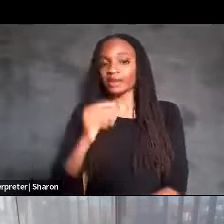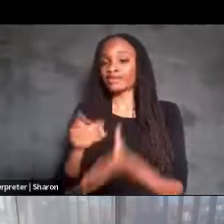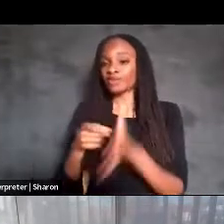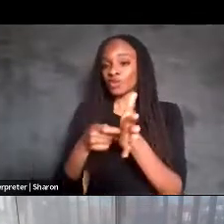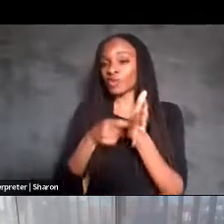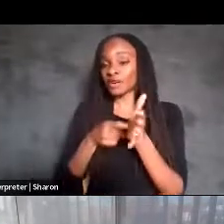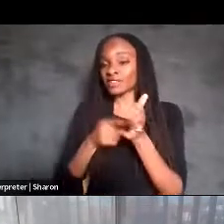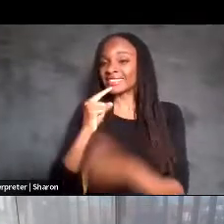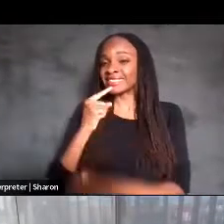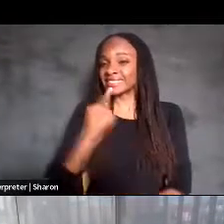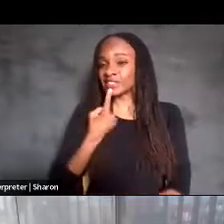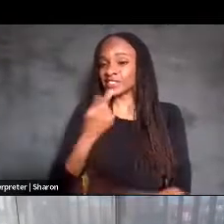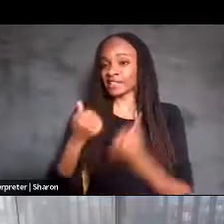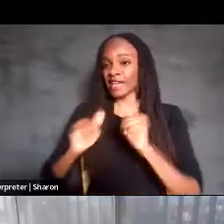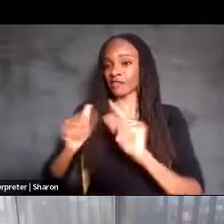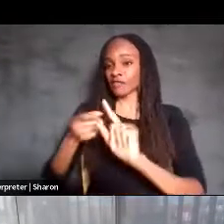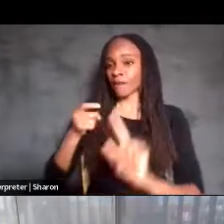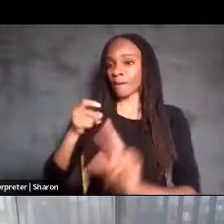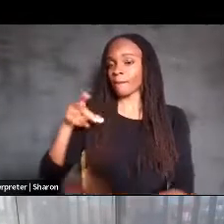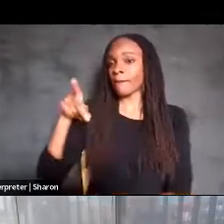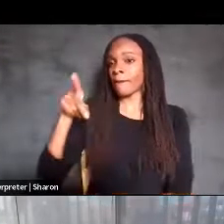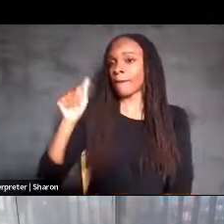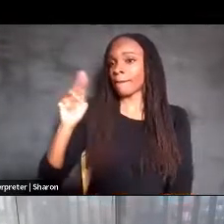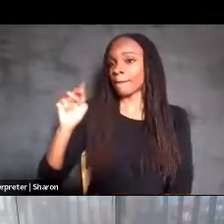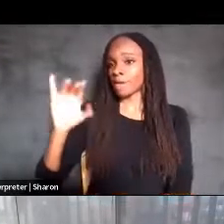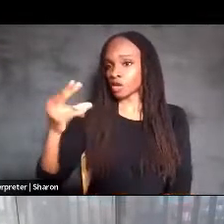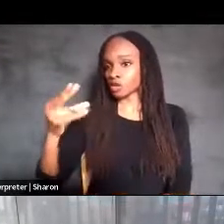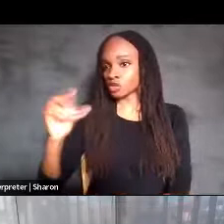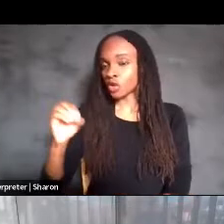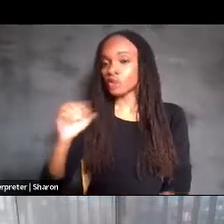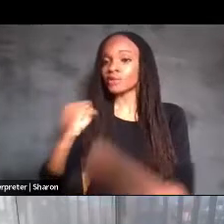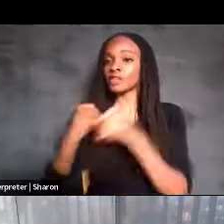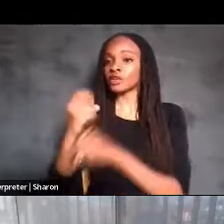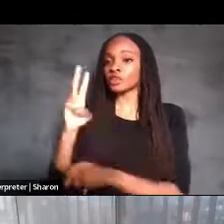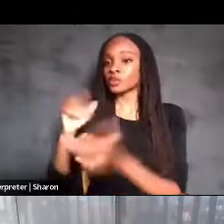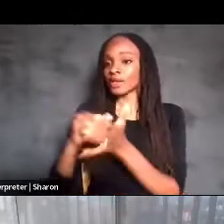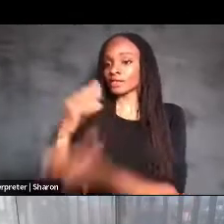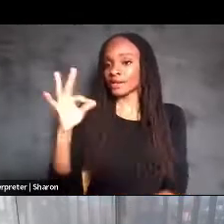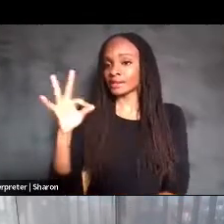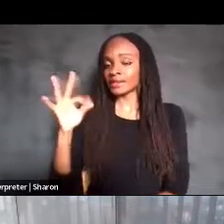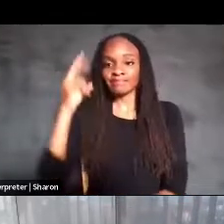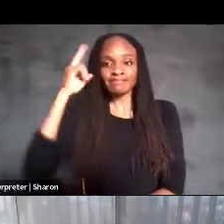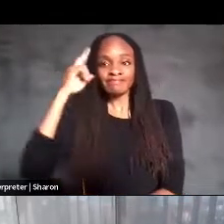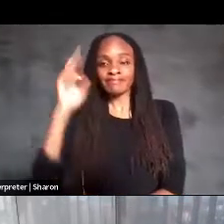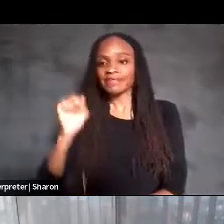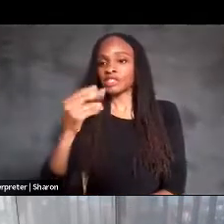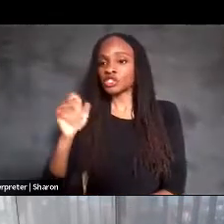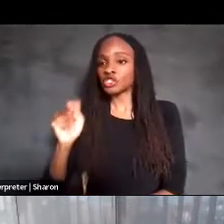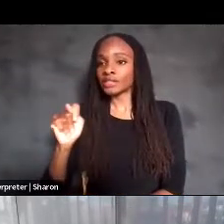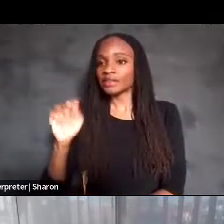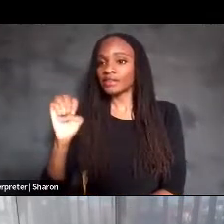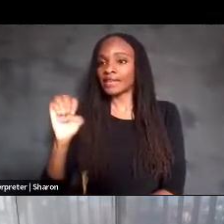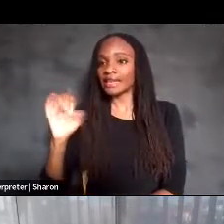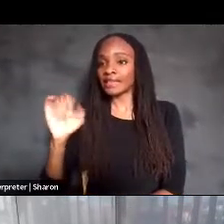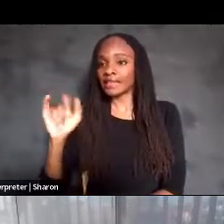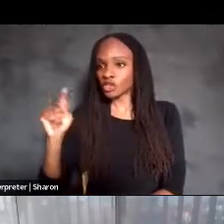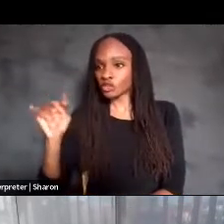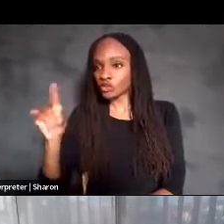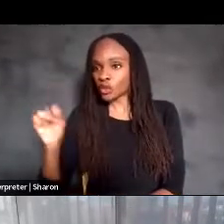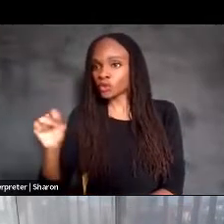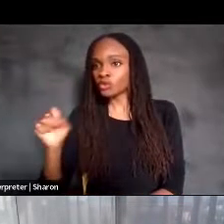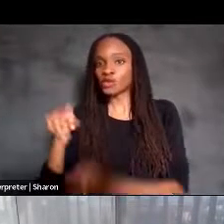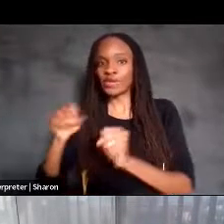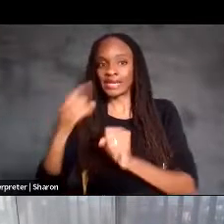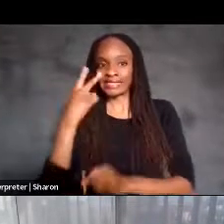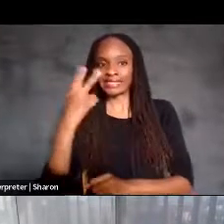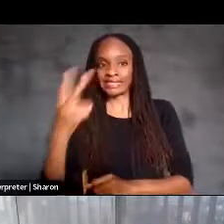Pancho over here. So in 2019, he was implanted with a sheet of electrodes, which you can see kind of illustrated in this